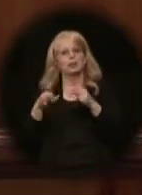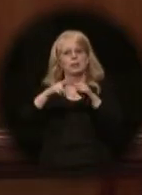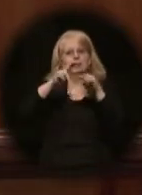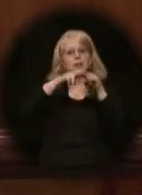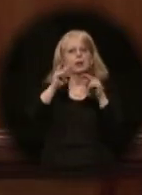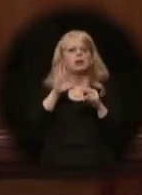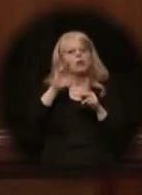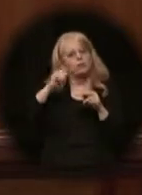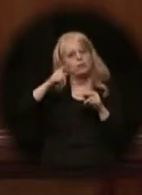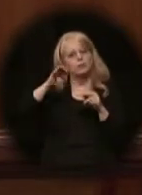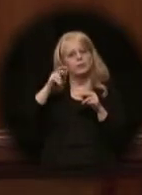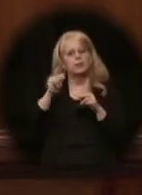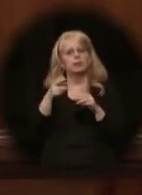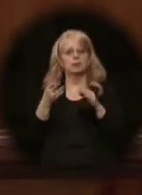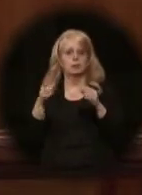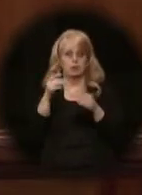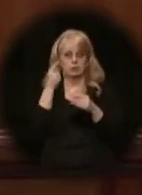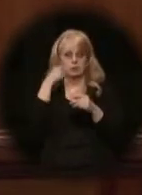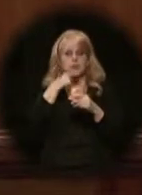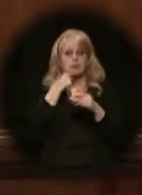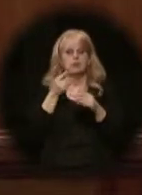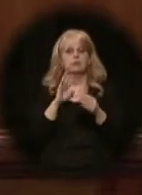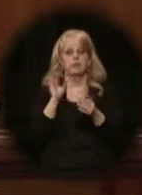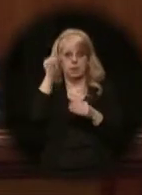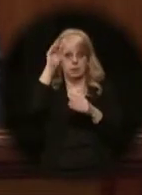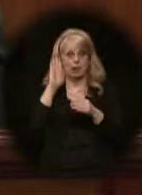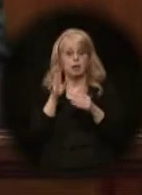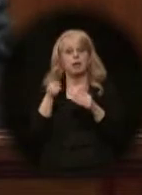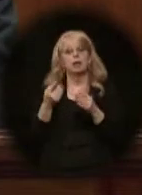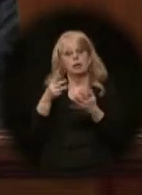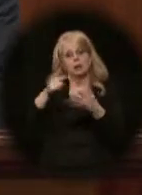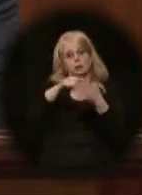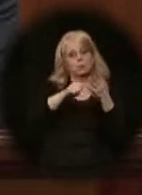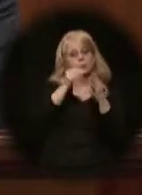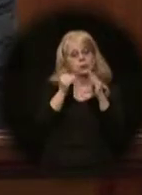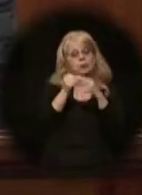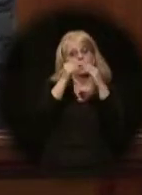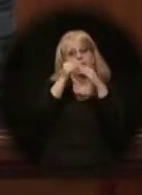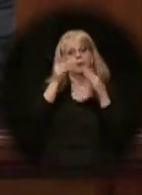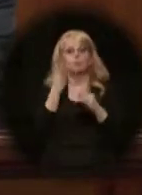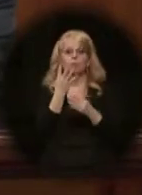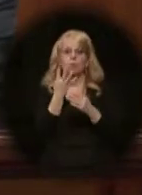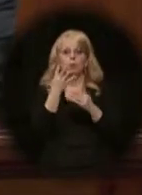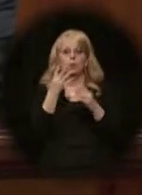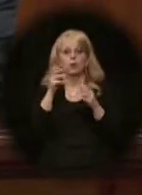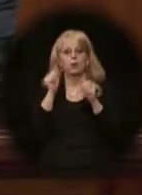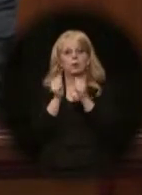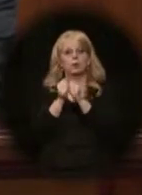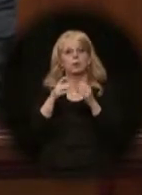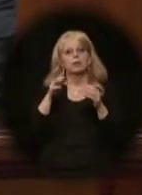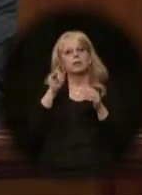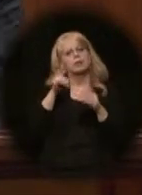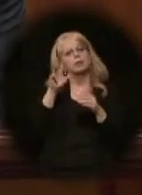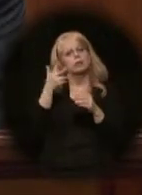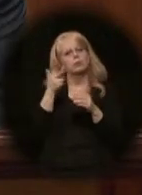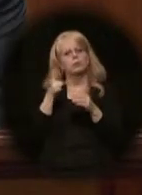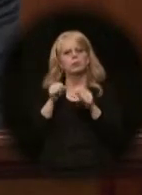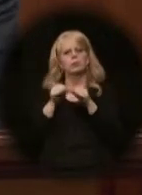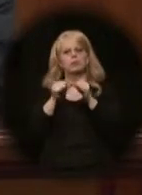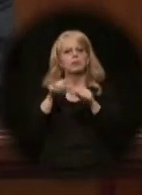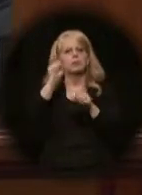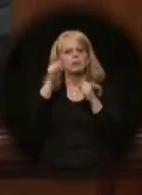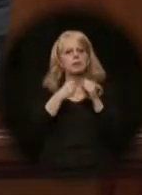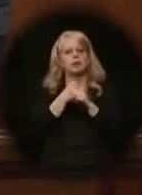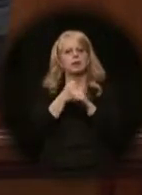Alaska as one of the top four states for entrepreneurship. Alaska's summer visitor volume increased last year for the third consecutive year. George